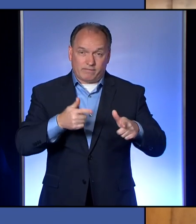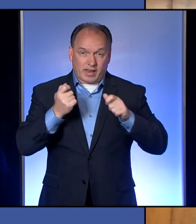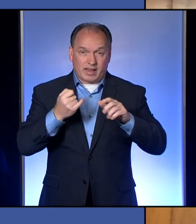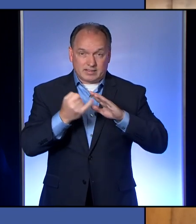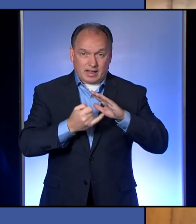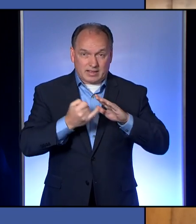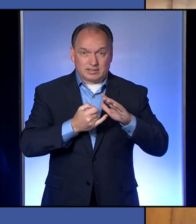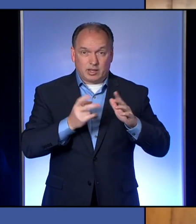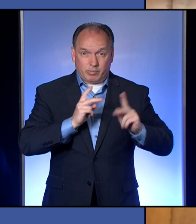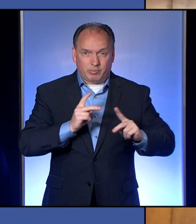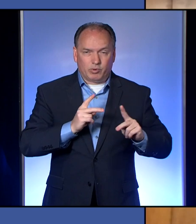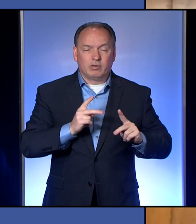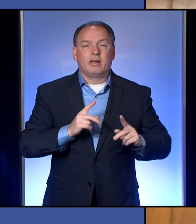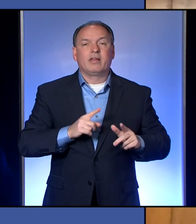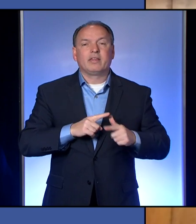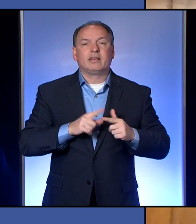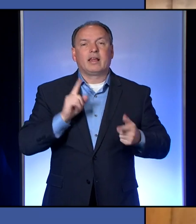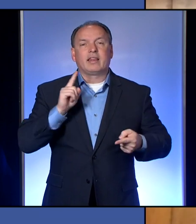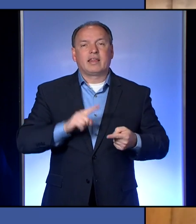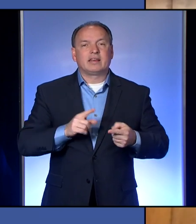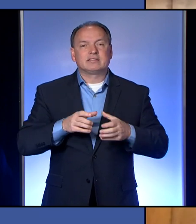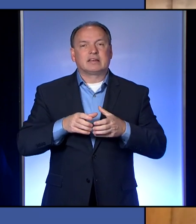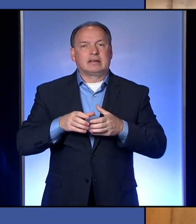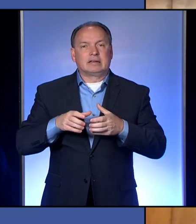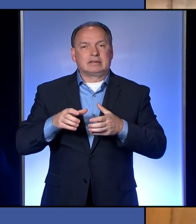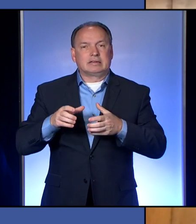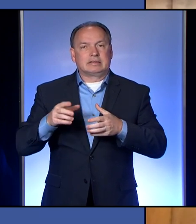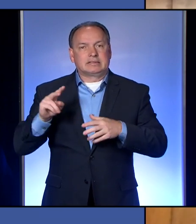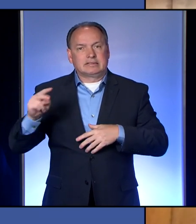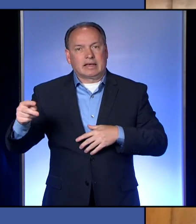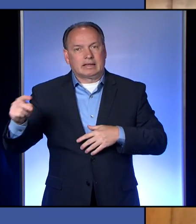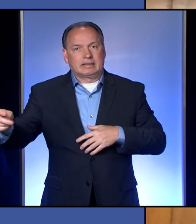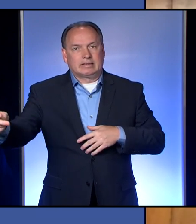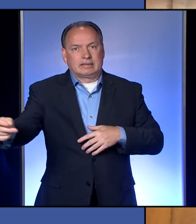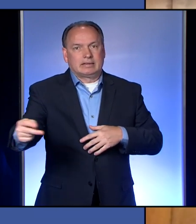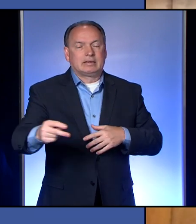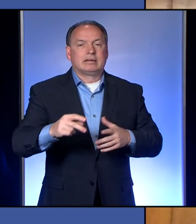likely those secondary cases are to infect more people.